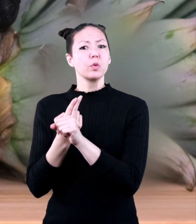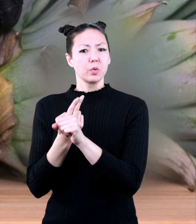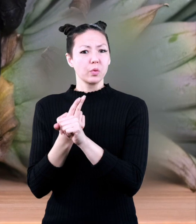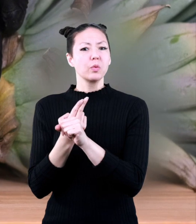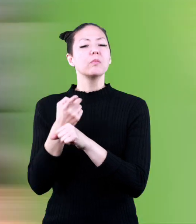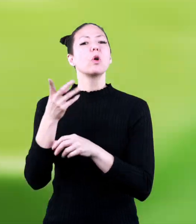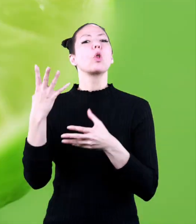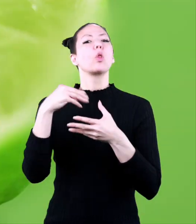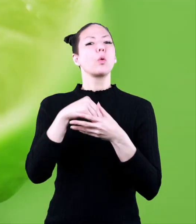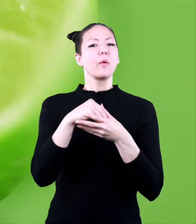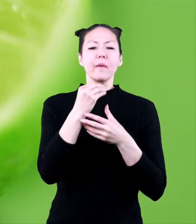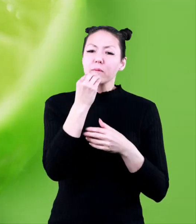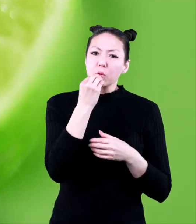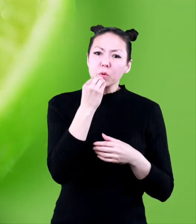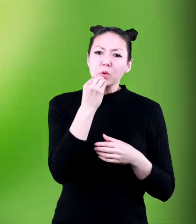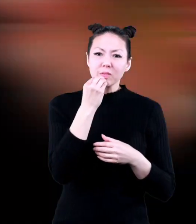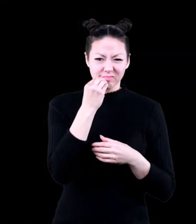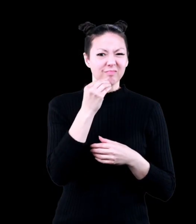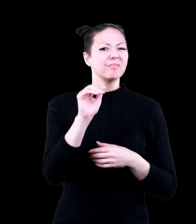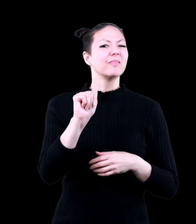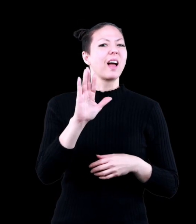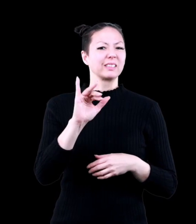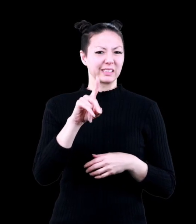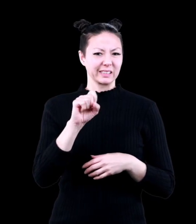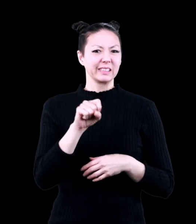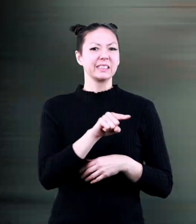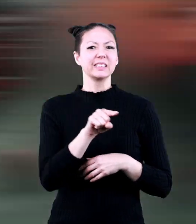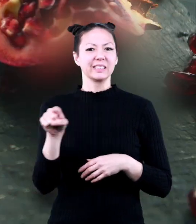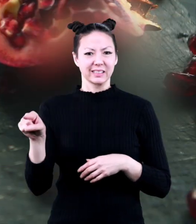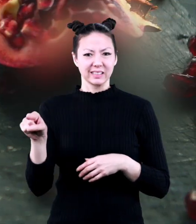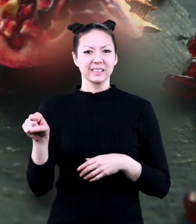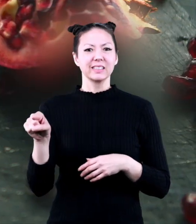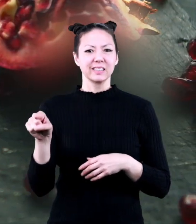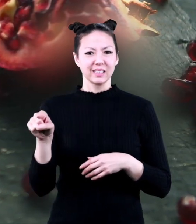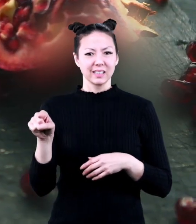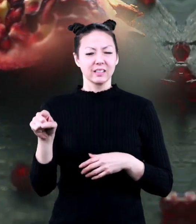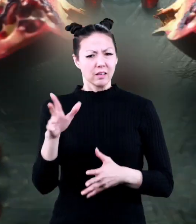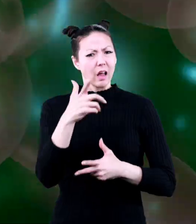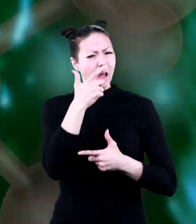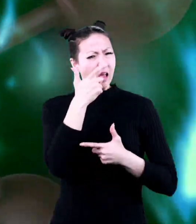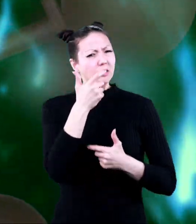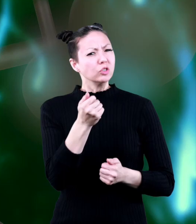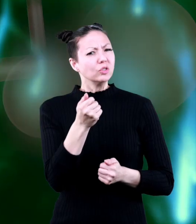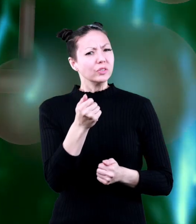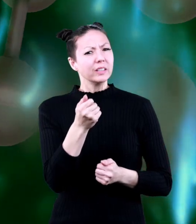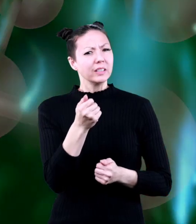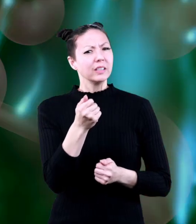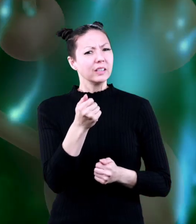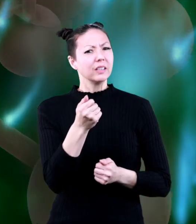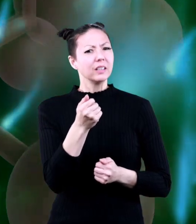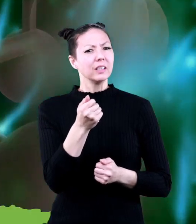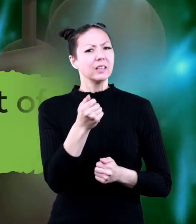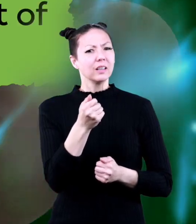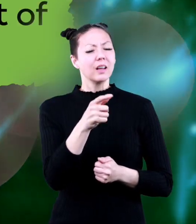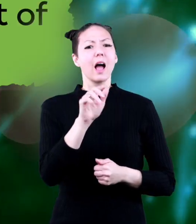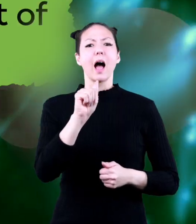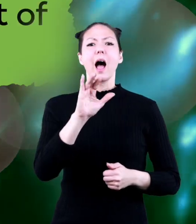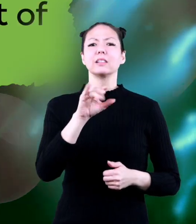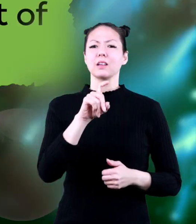products including some foods are acids here is an interesting fact